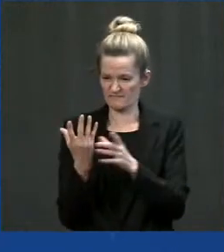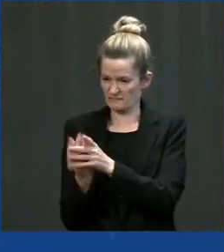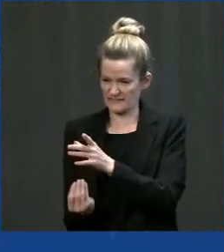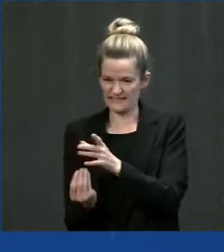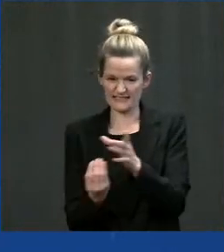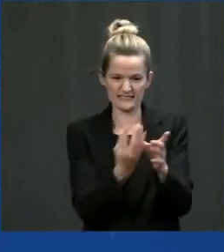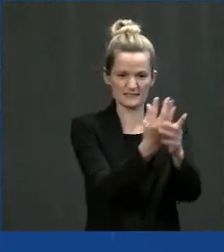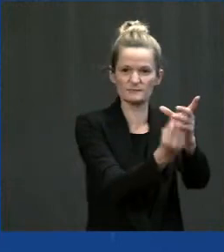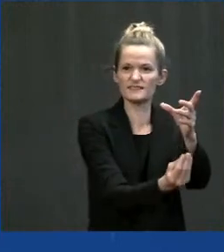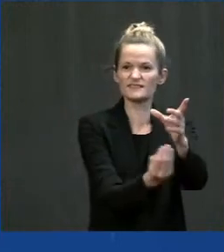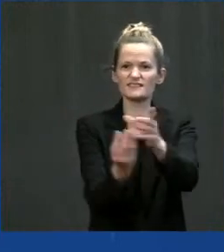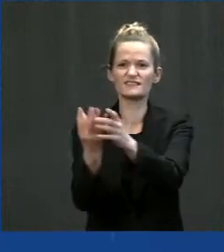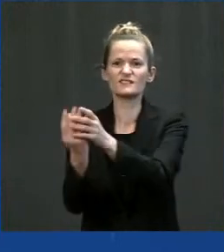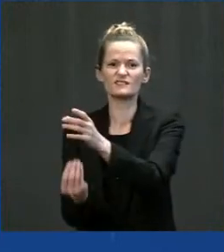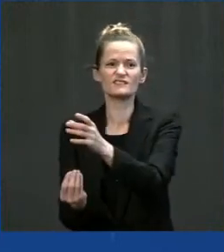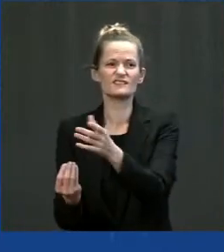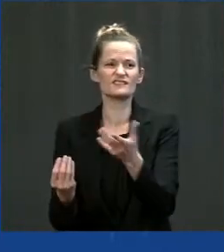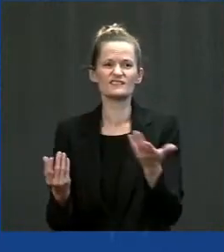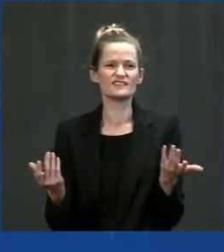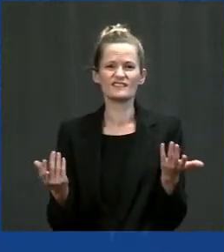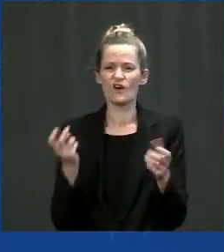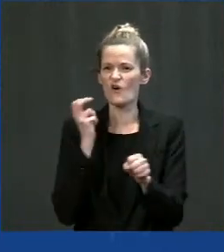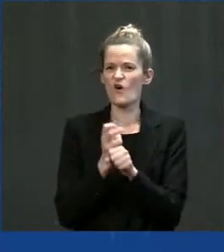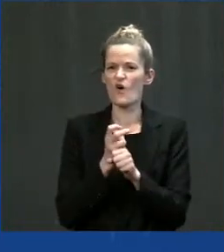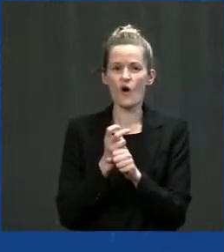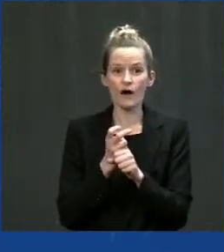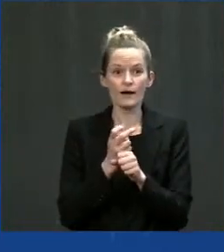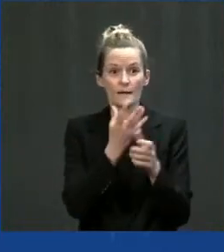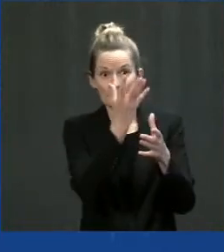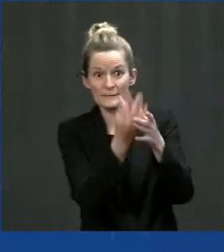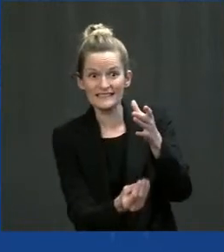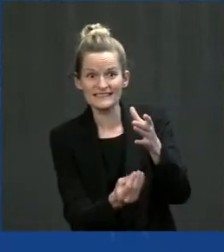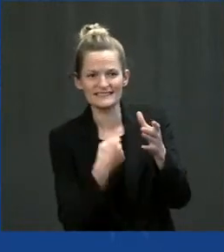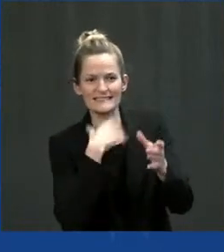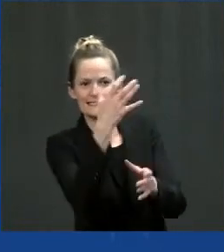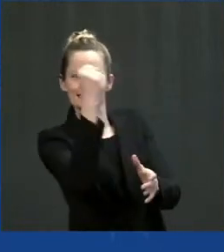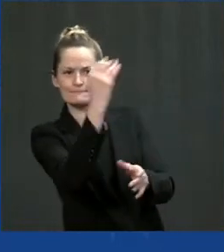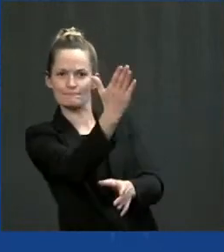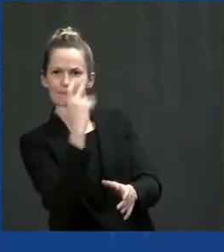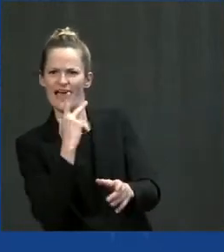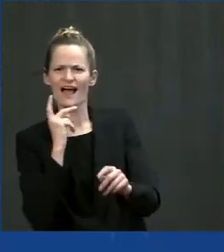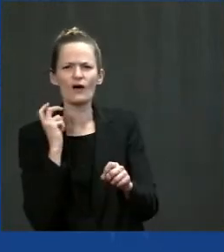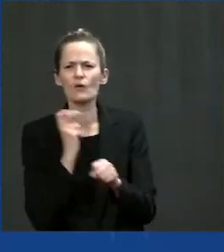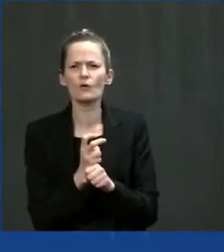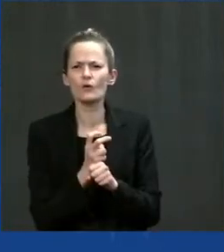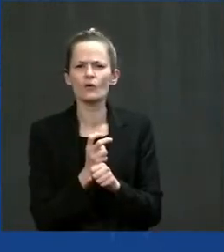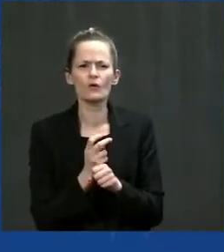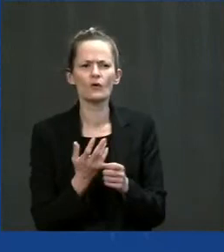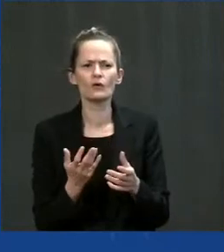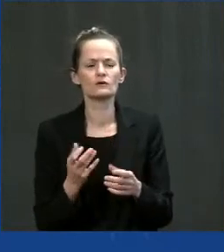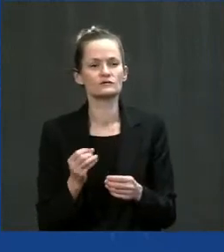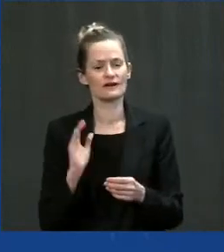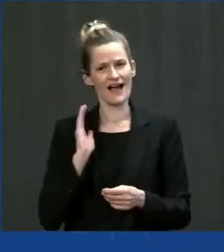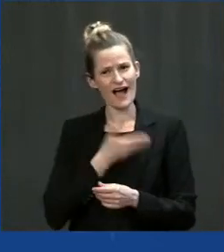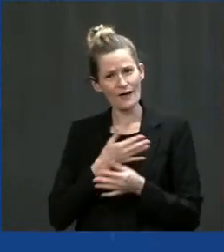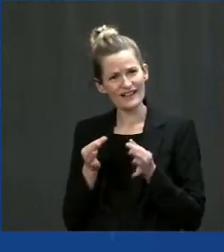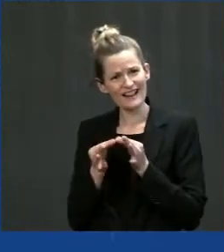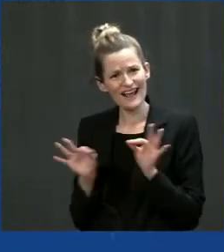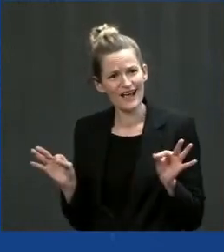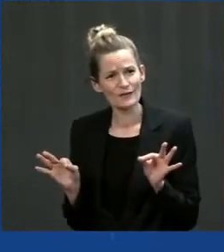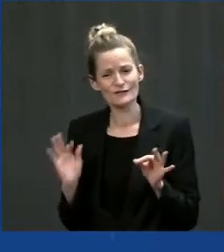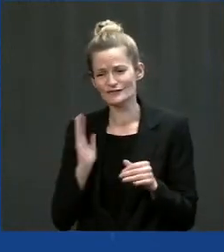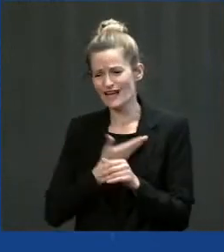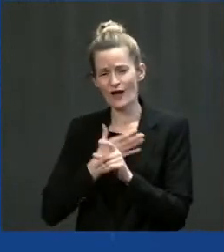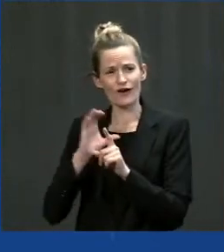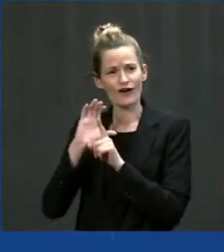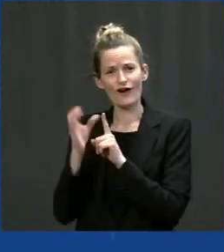this bill will generate. It's more important than anything. And that is Cherokee language and culture. When we look back, Mr. President, generations